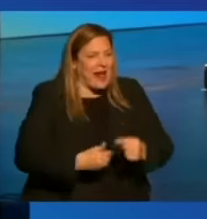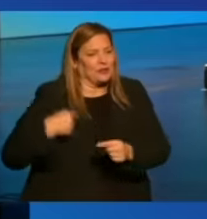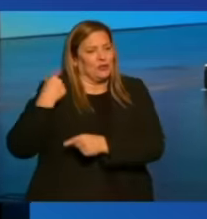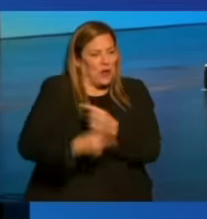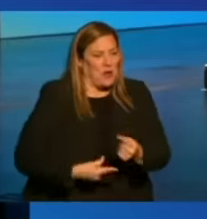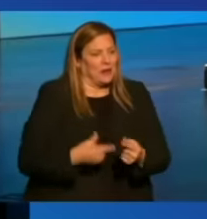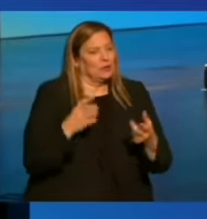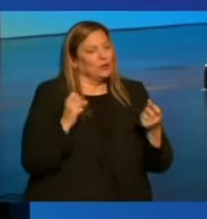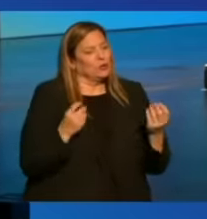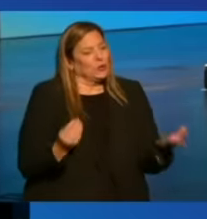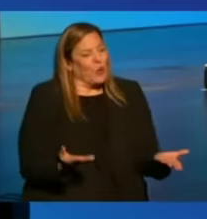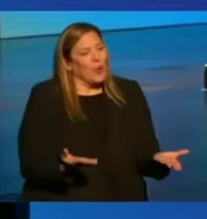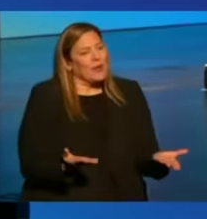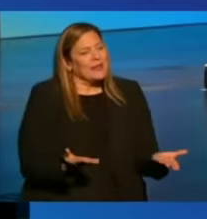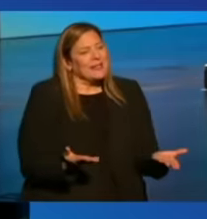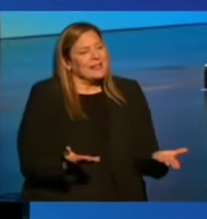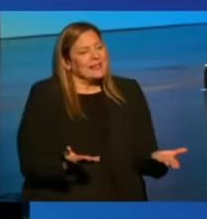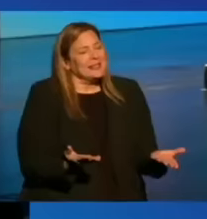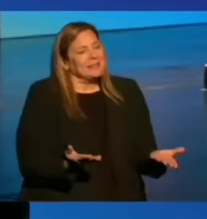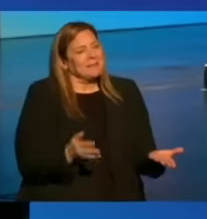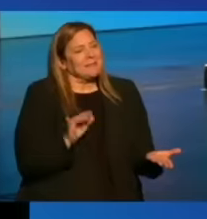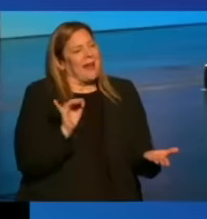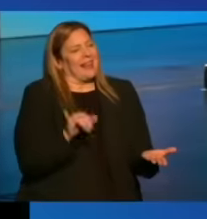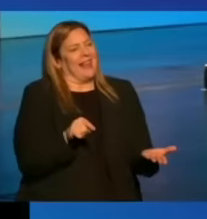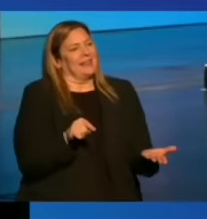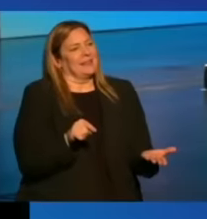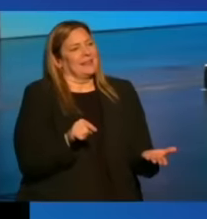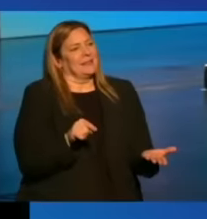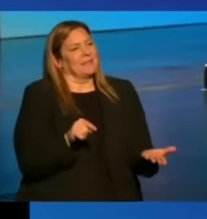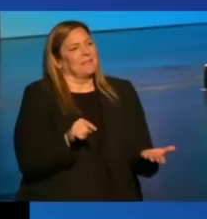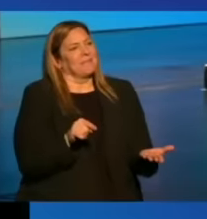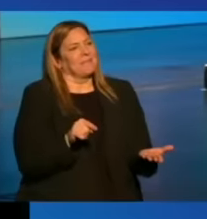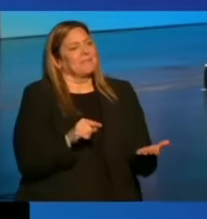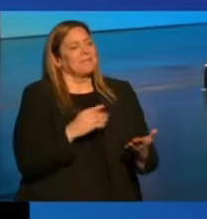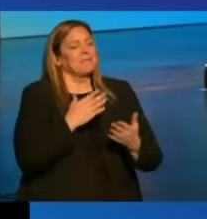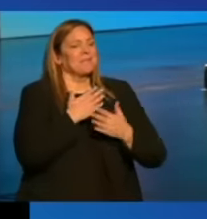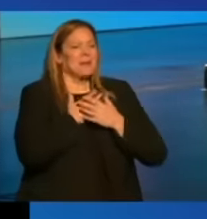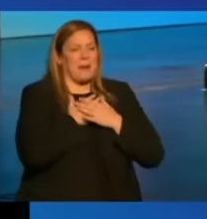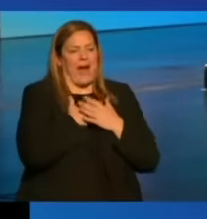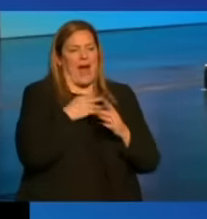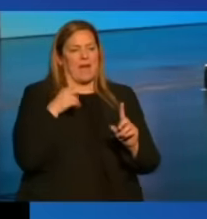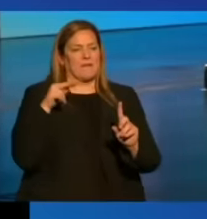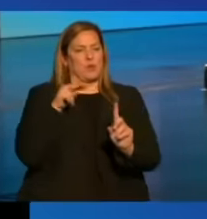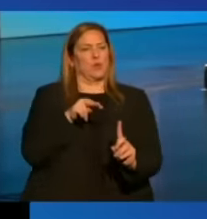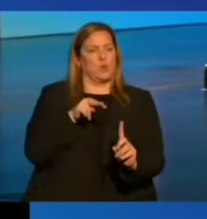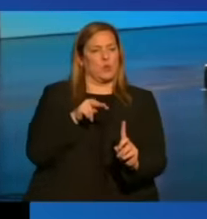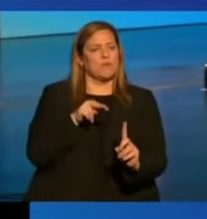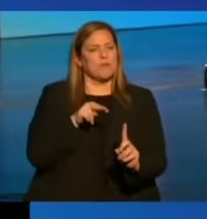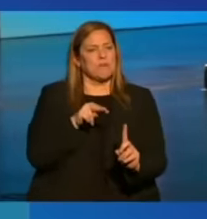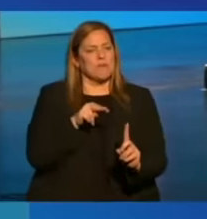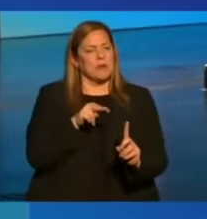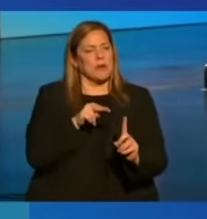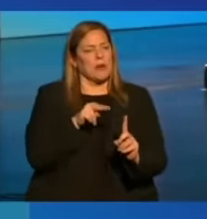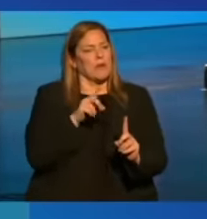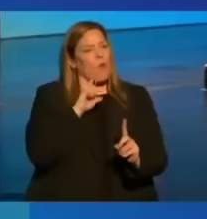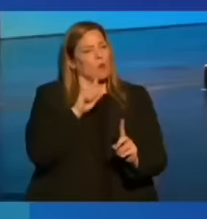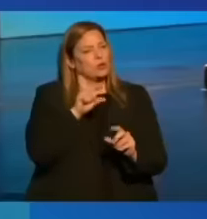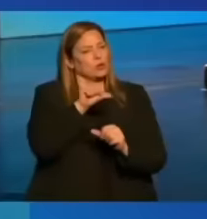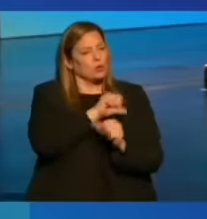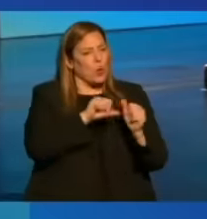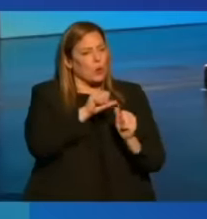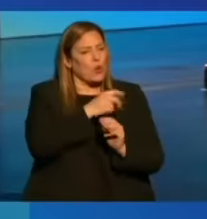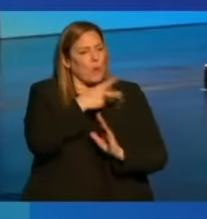that's my view about making social programs